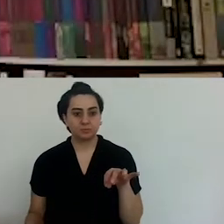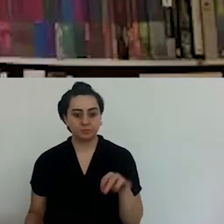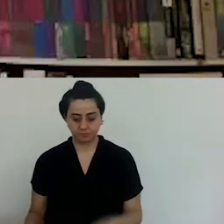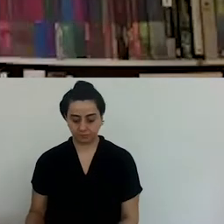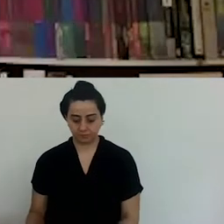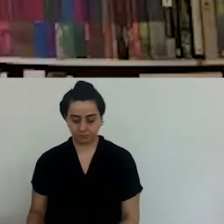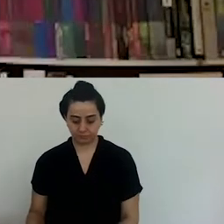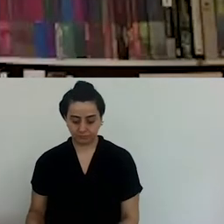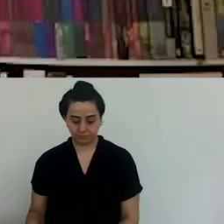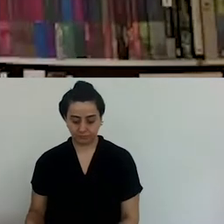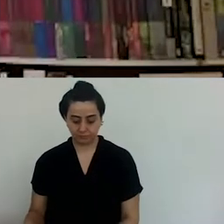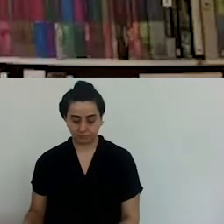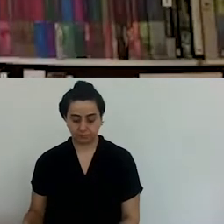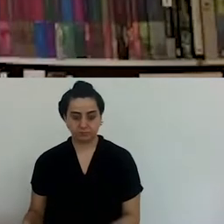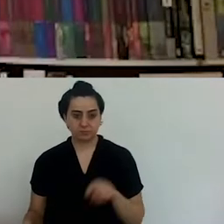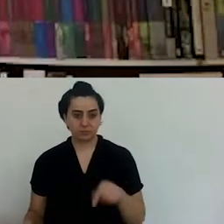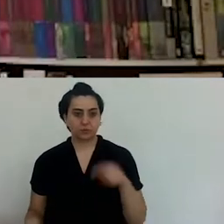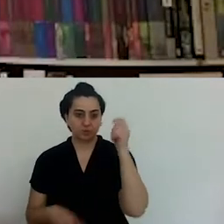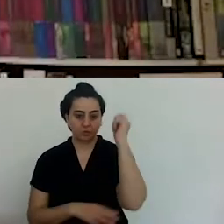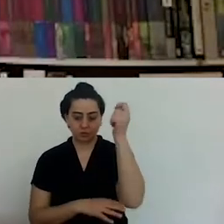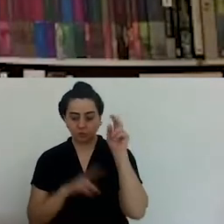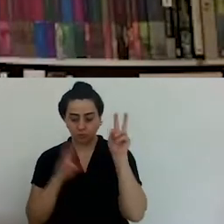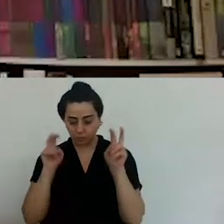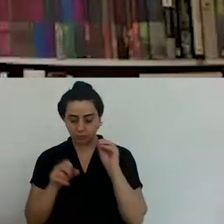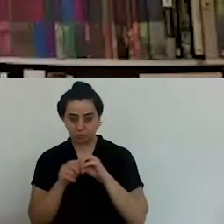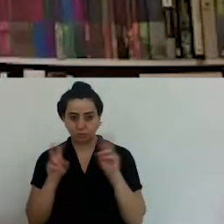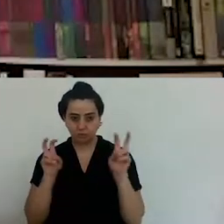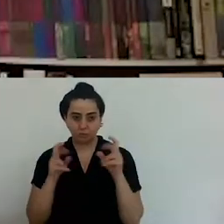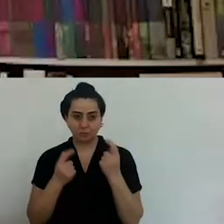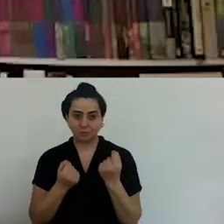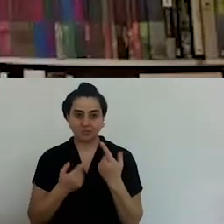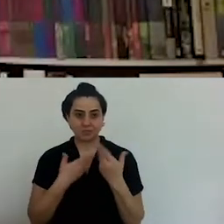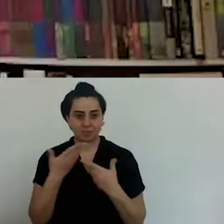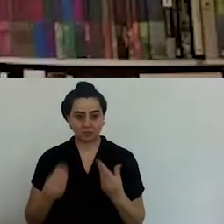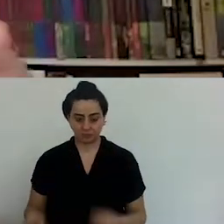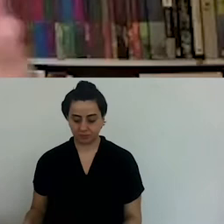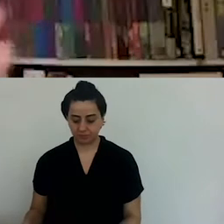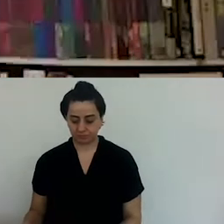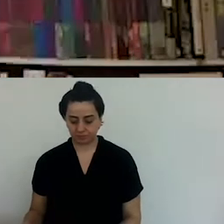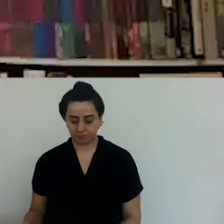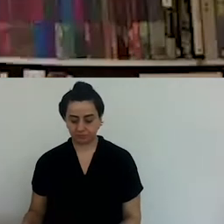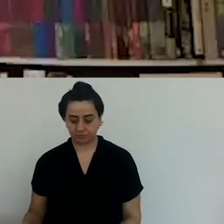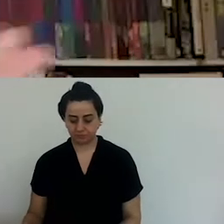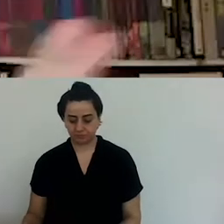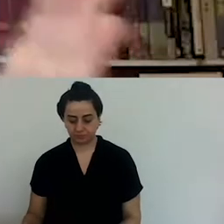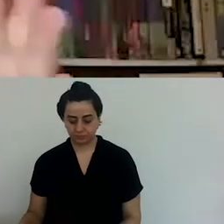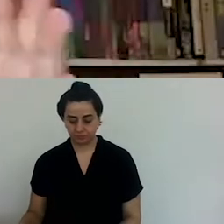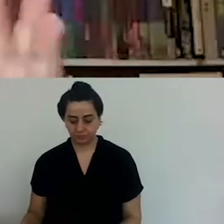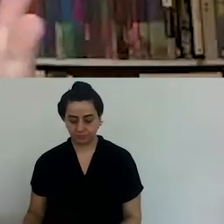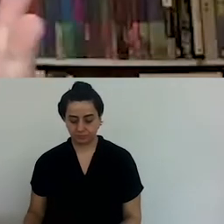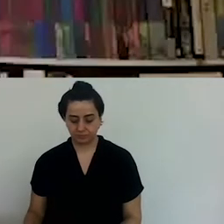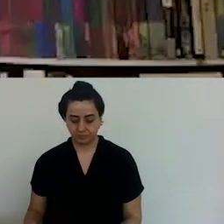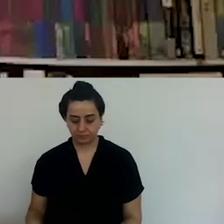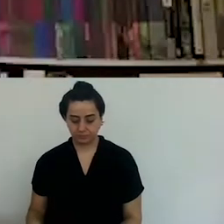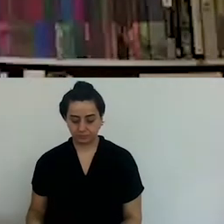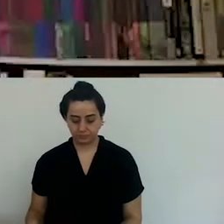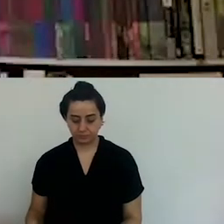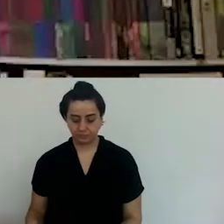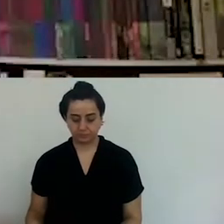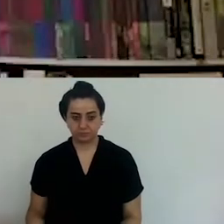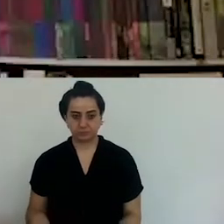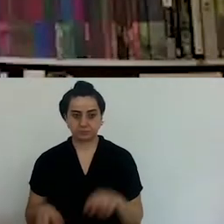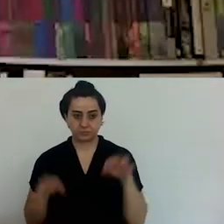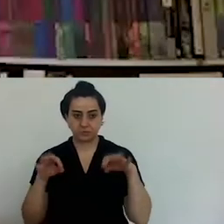Well, perhaps we could start with the following. We could talk about the theme of today's